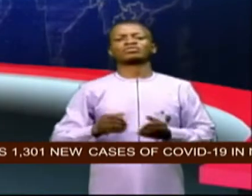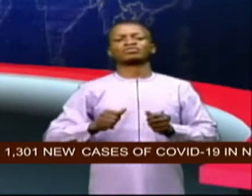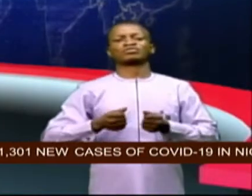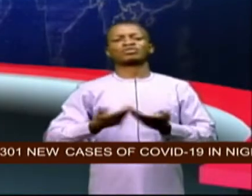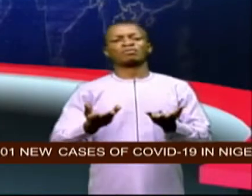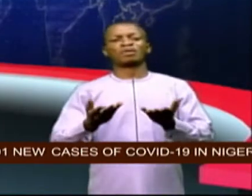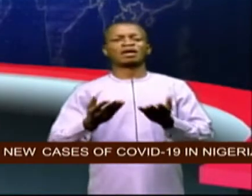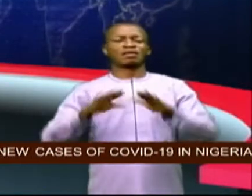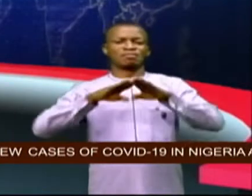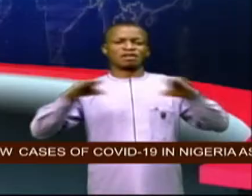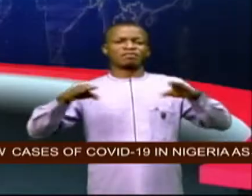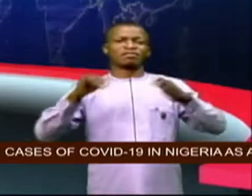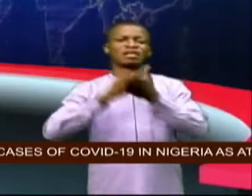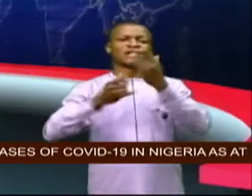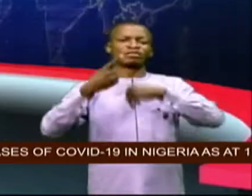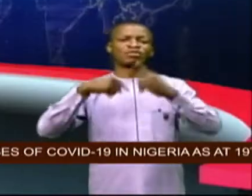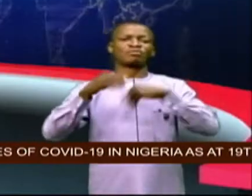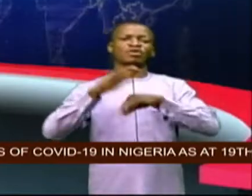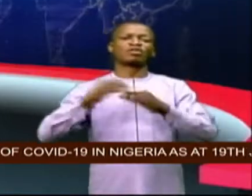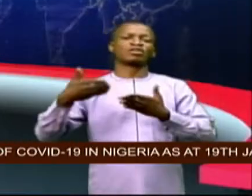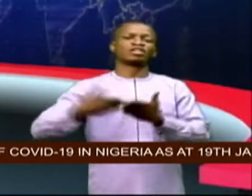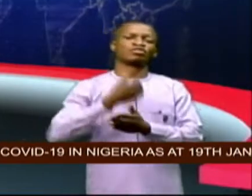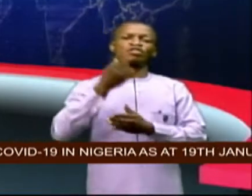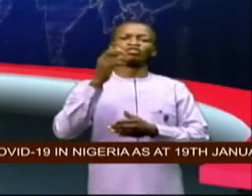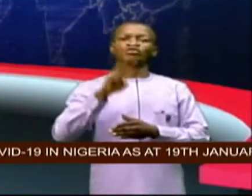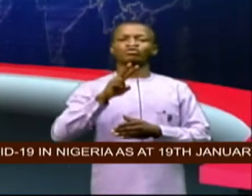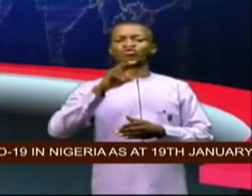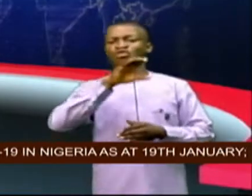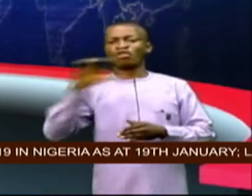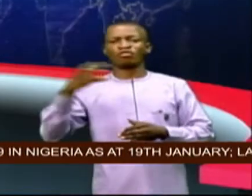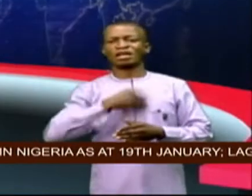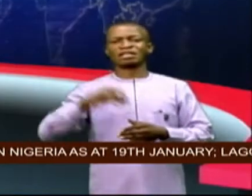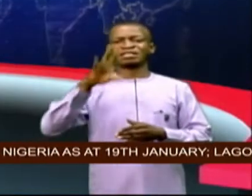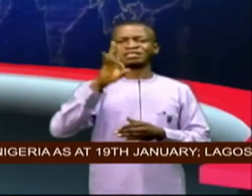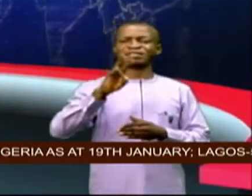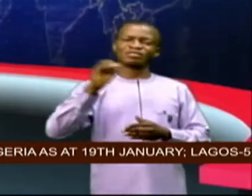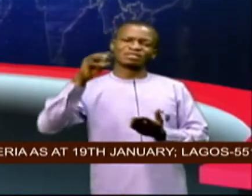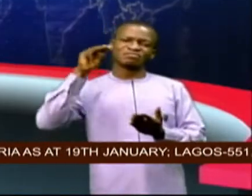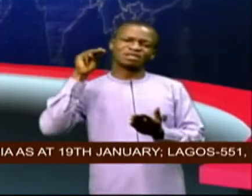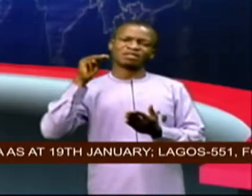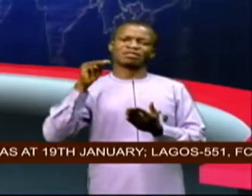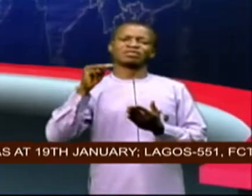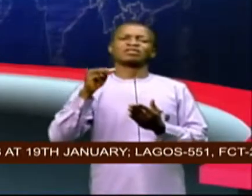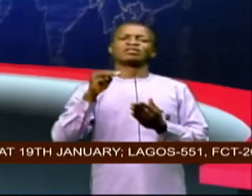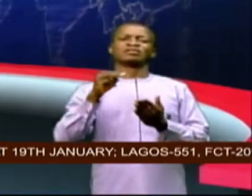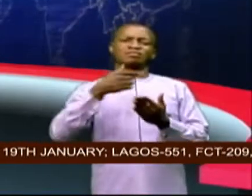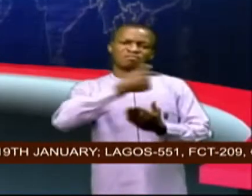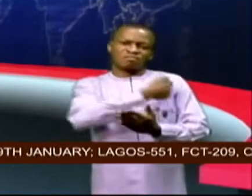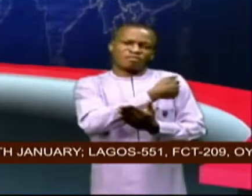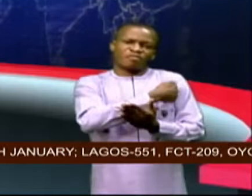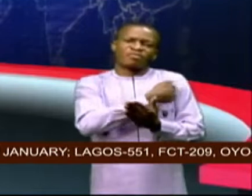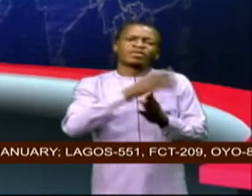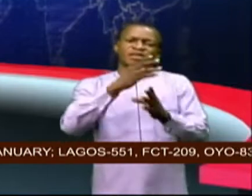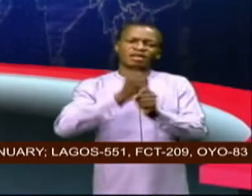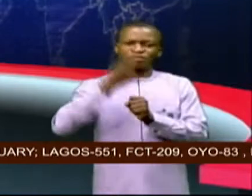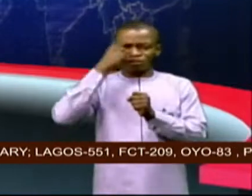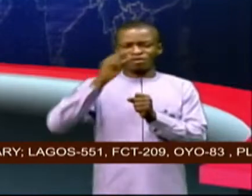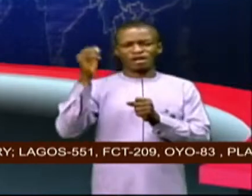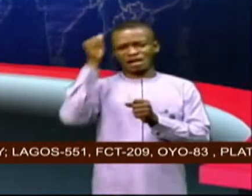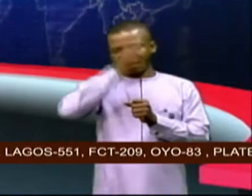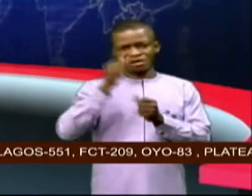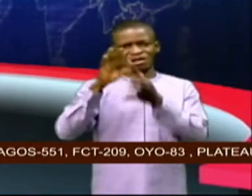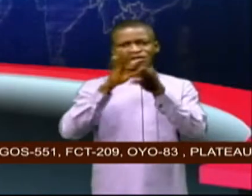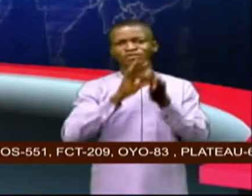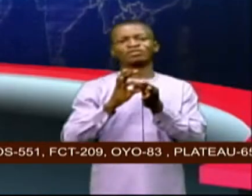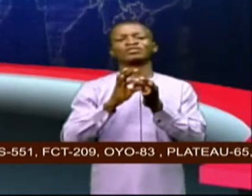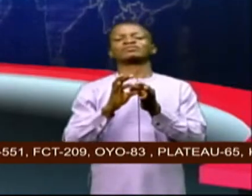on the heels of a provisional 270 million doses secured for african union member states bernie adams